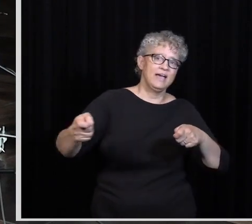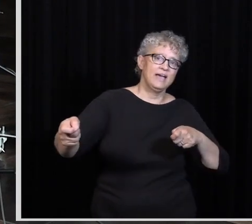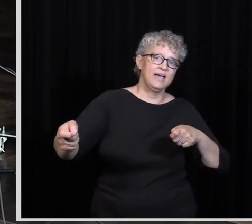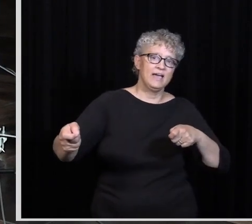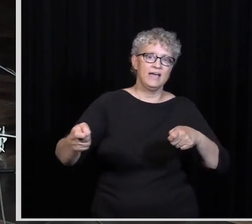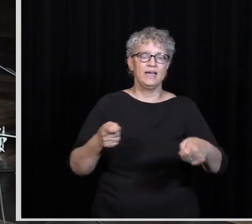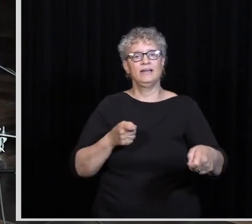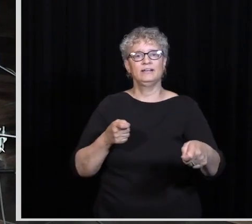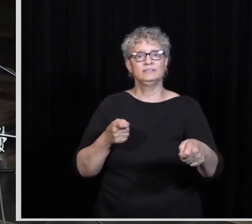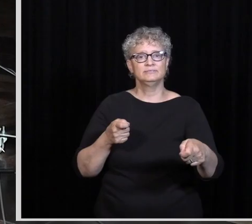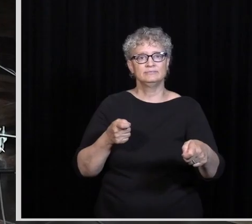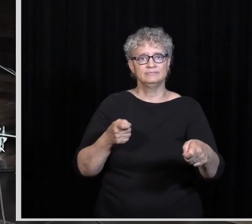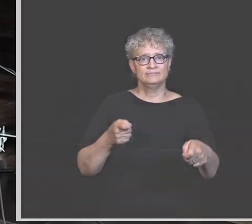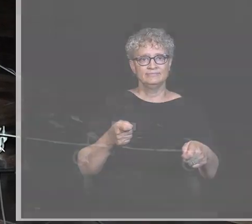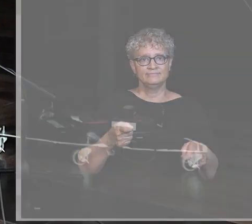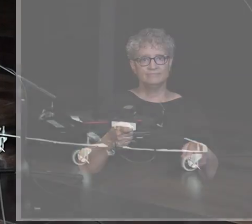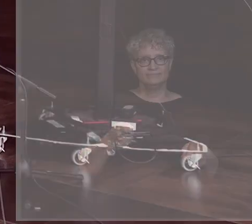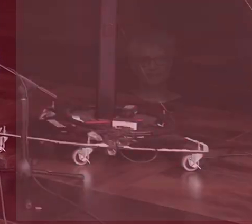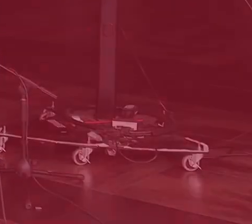God reigns